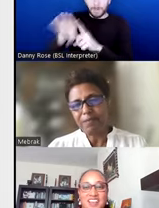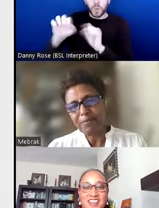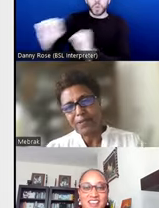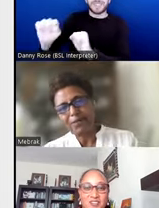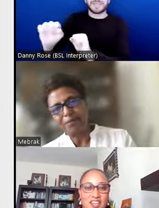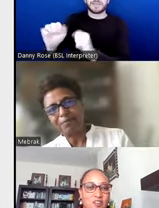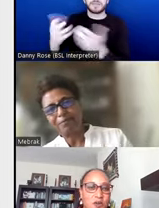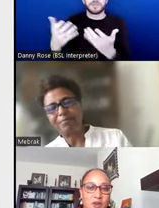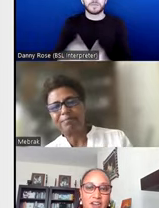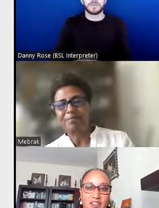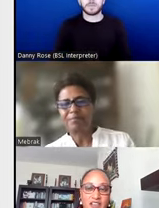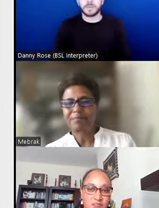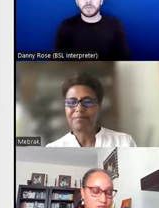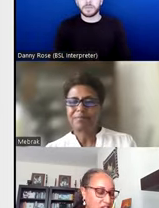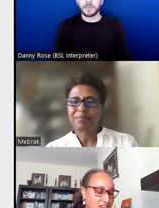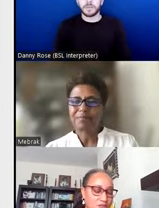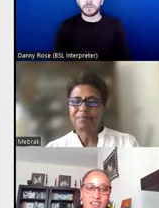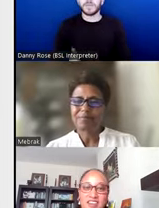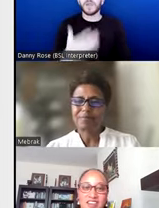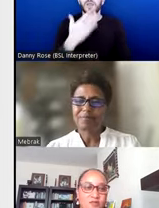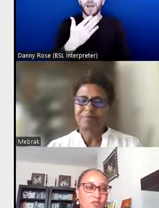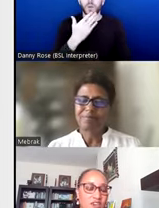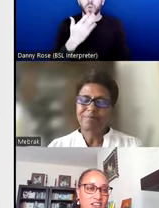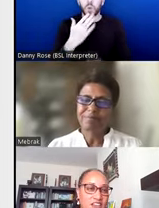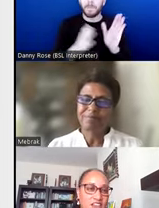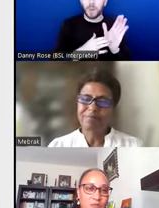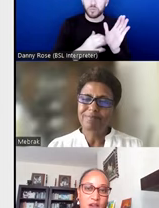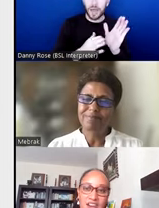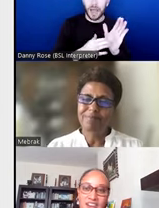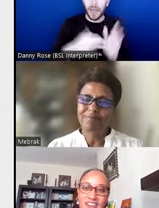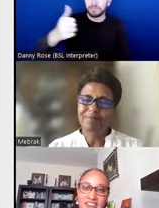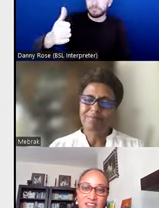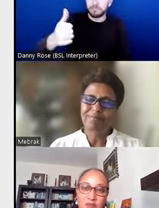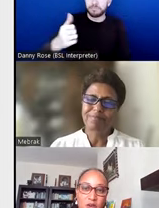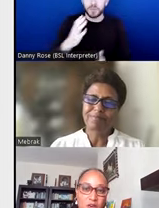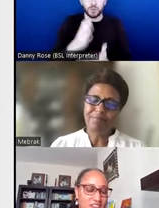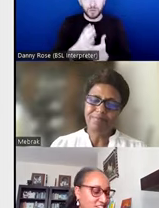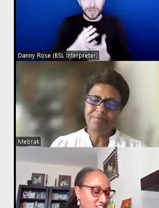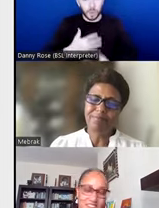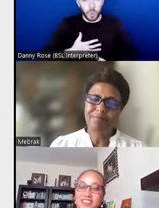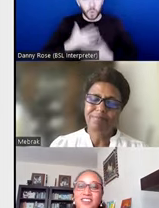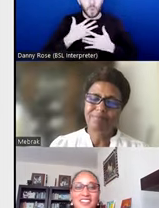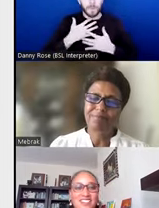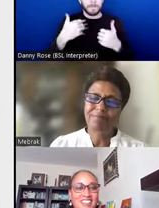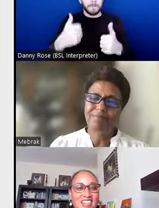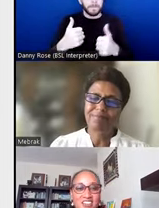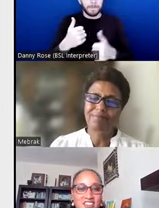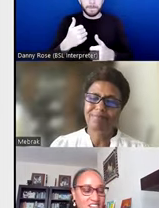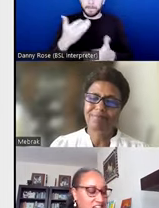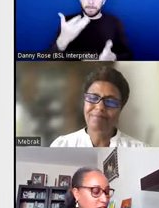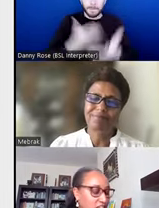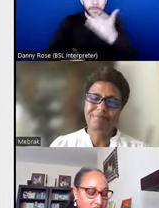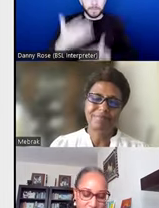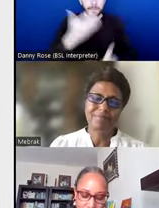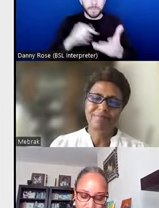Yeah, thank you. Thank you, Mubarak. That is really, really, really inspiring talk, this discussion,